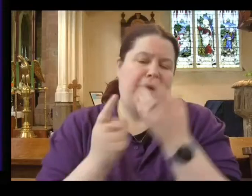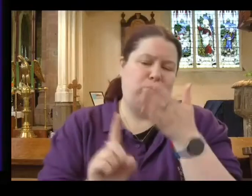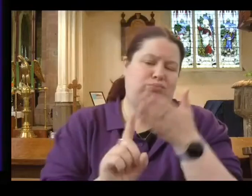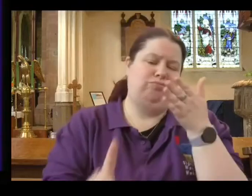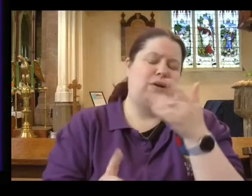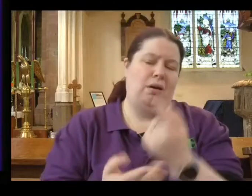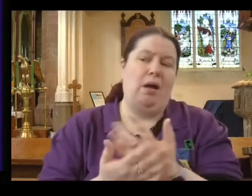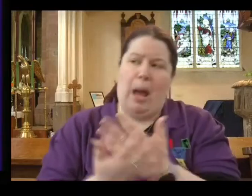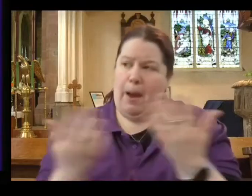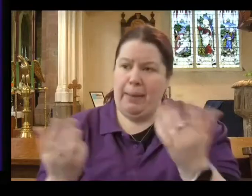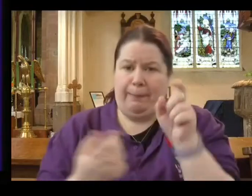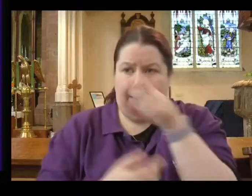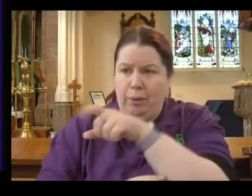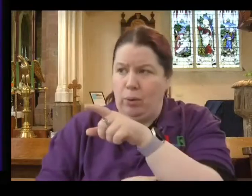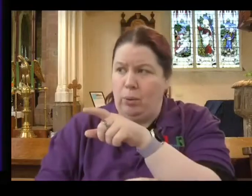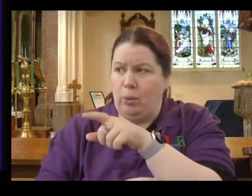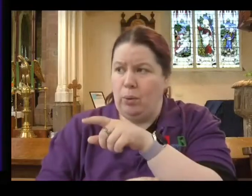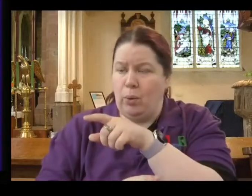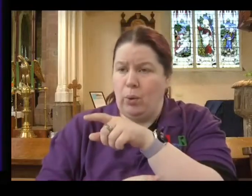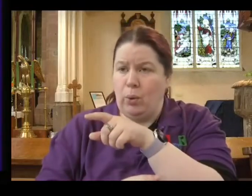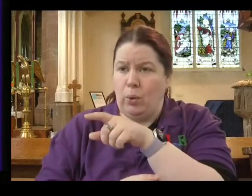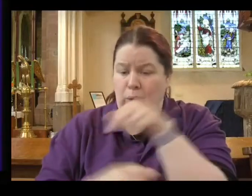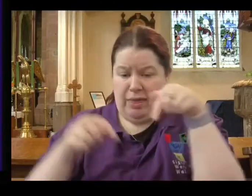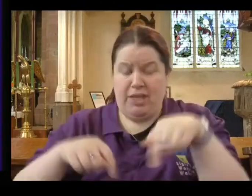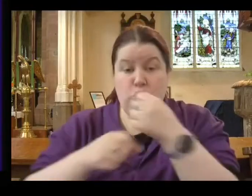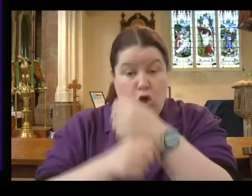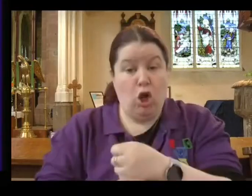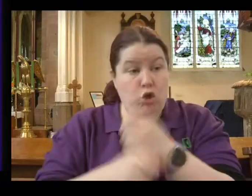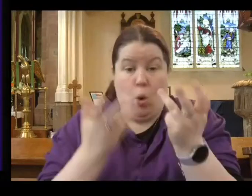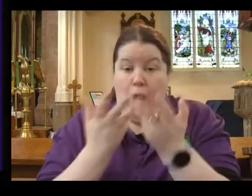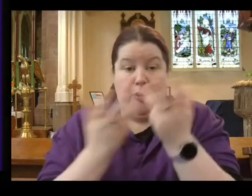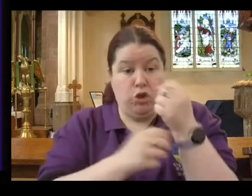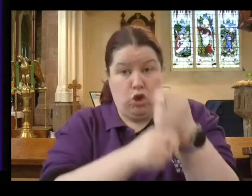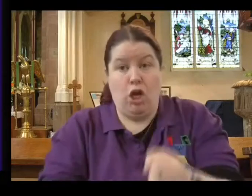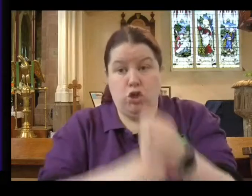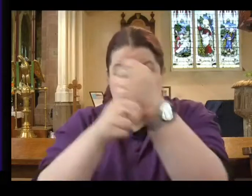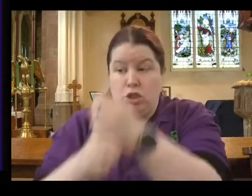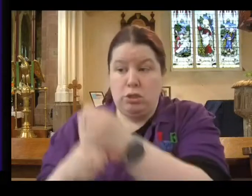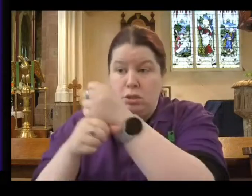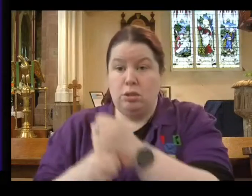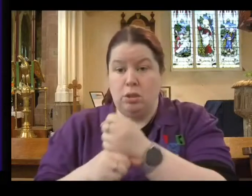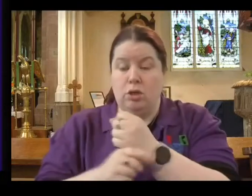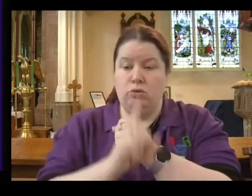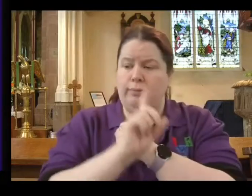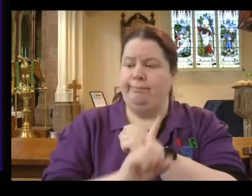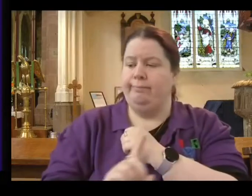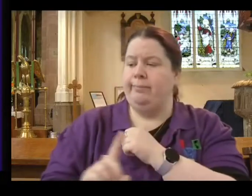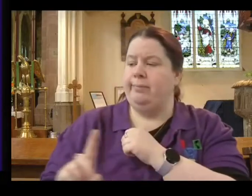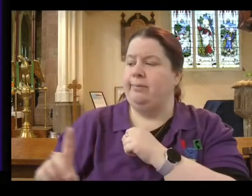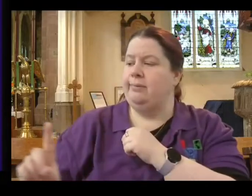I wonder how many people do you know at this church or in other churches who've just seemed to drift away?